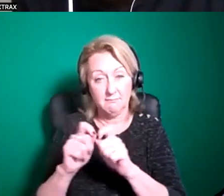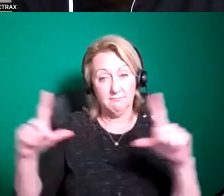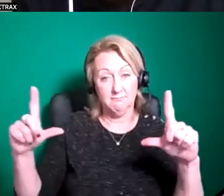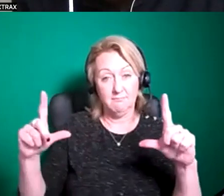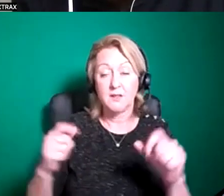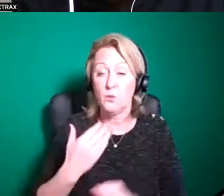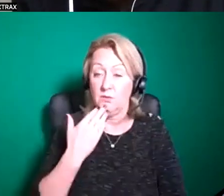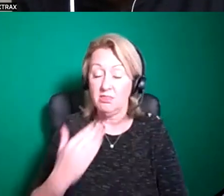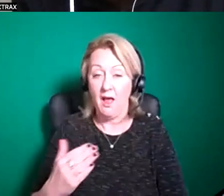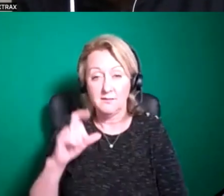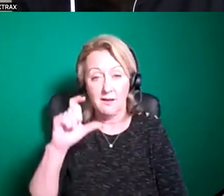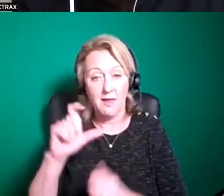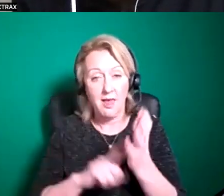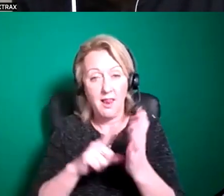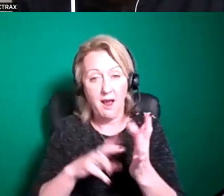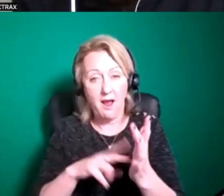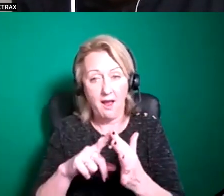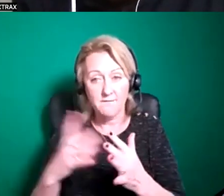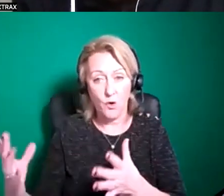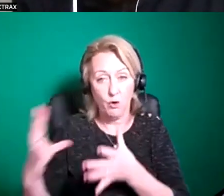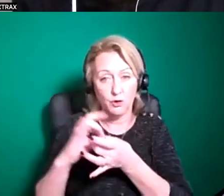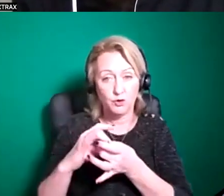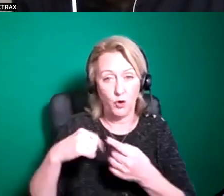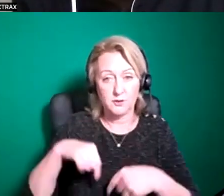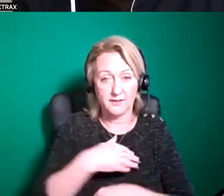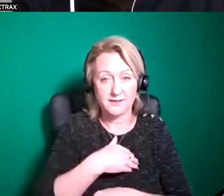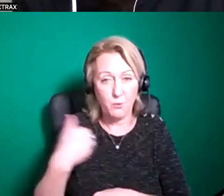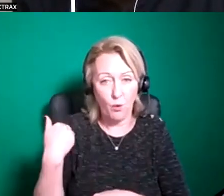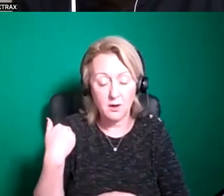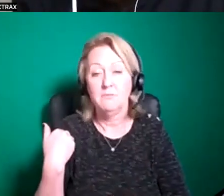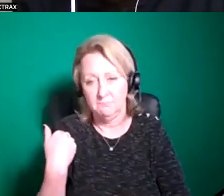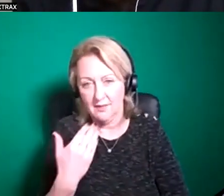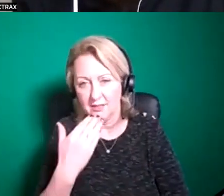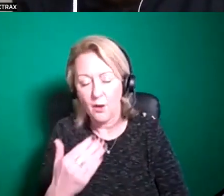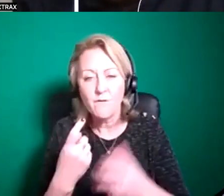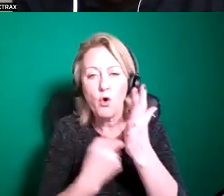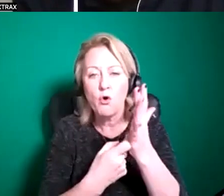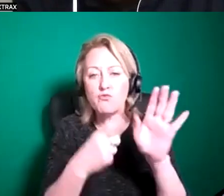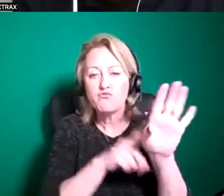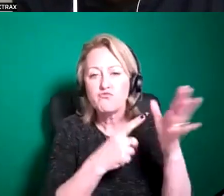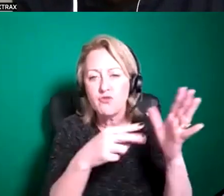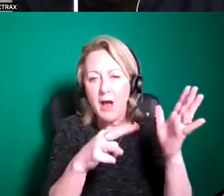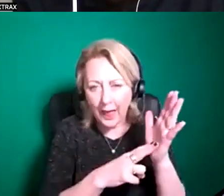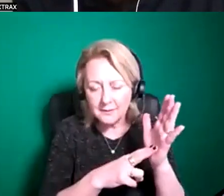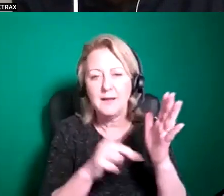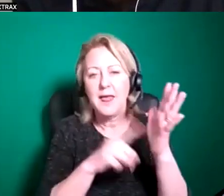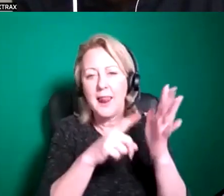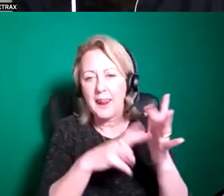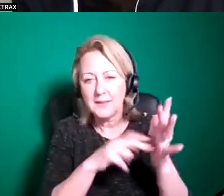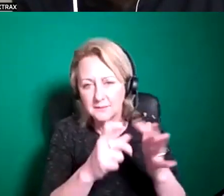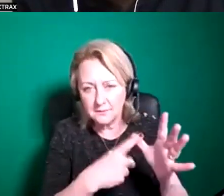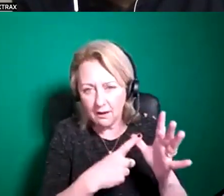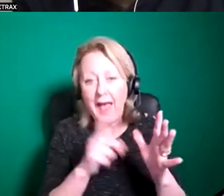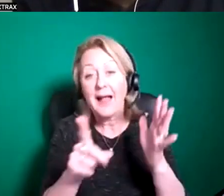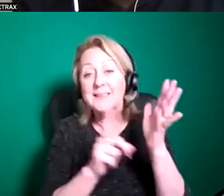clive for joining us this morning that was much appreciated and also to ryan and linda and lee who've all been helping us out with the